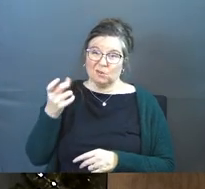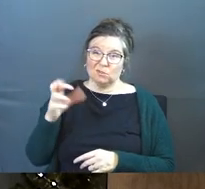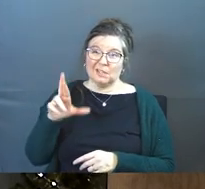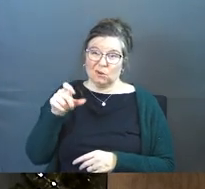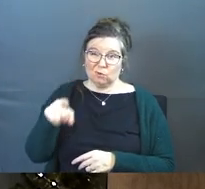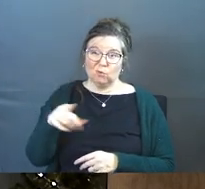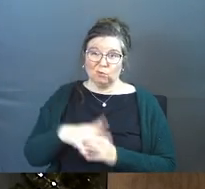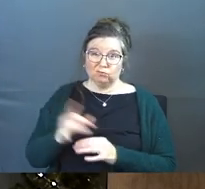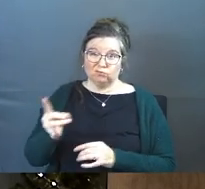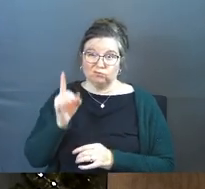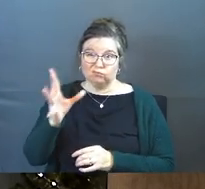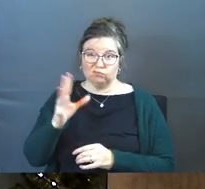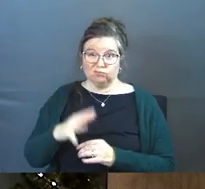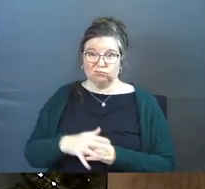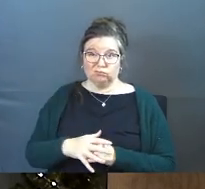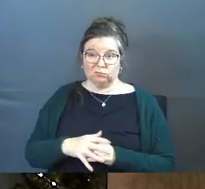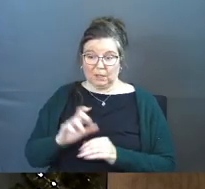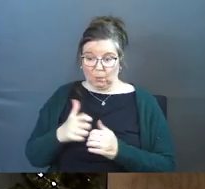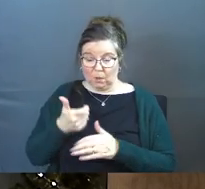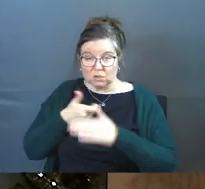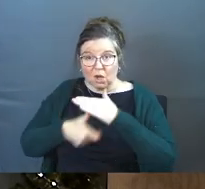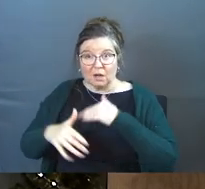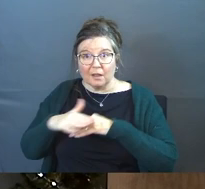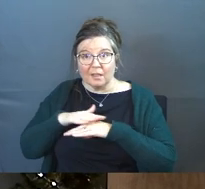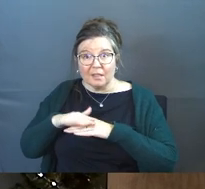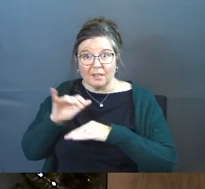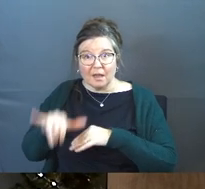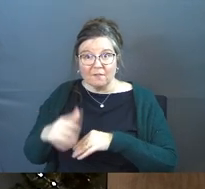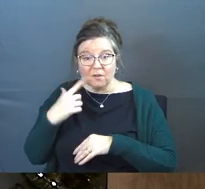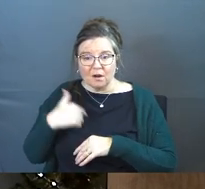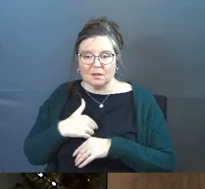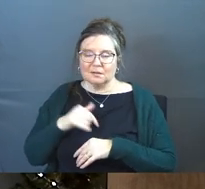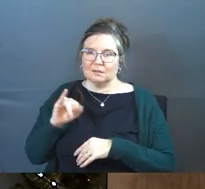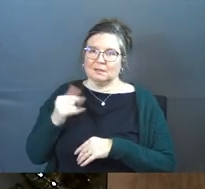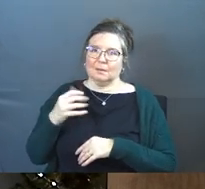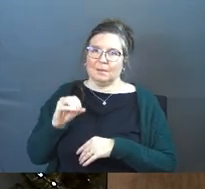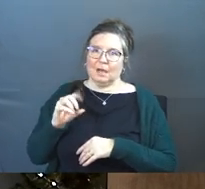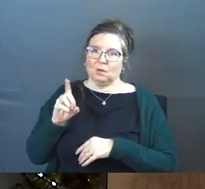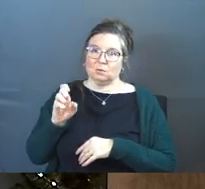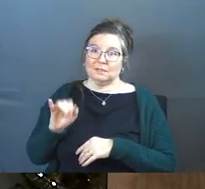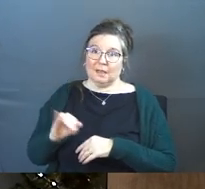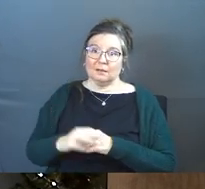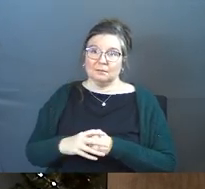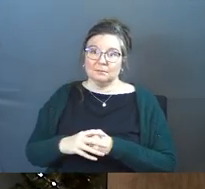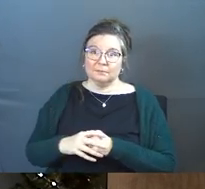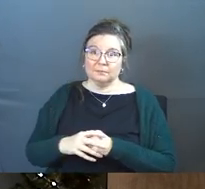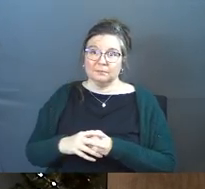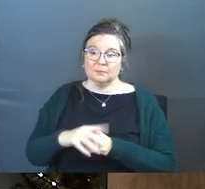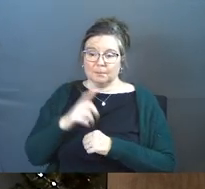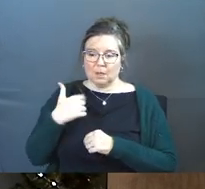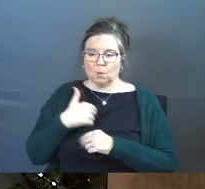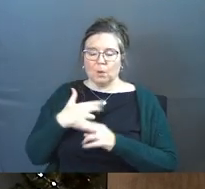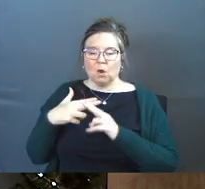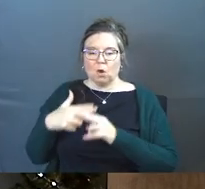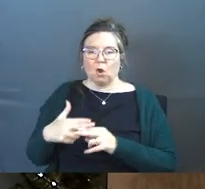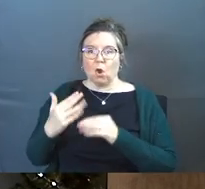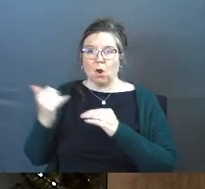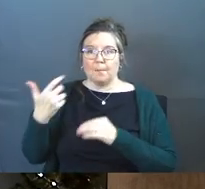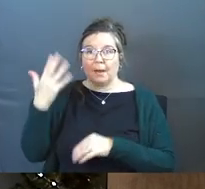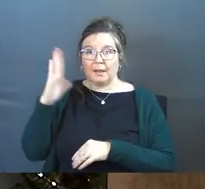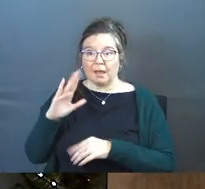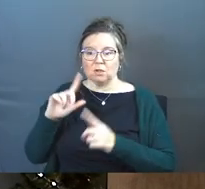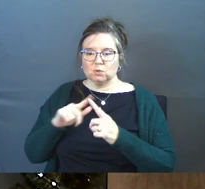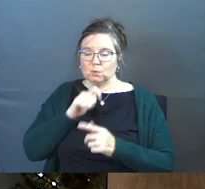And what's underneath the how dare you for us is the Imago Dei. Because we are called by